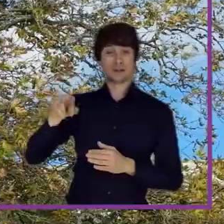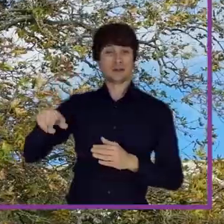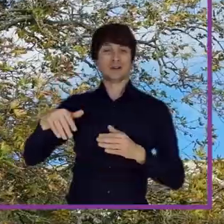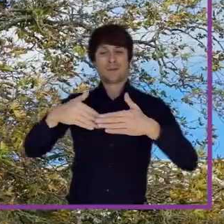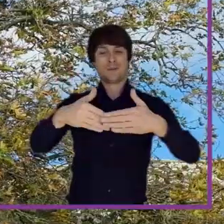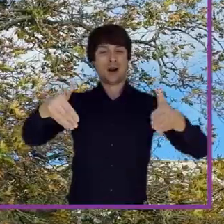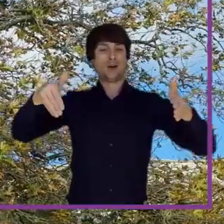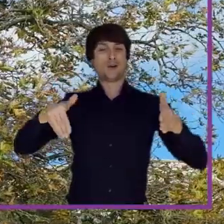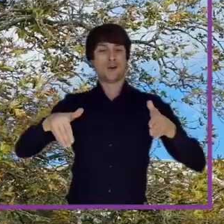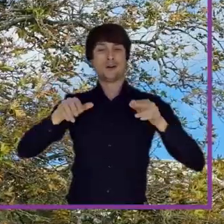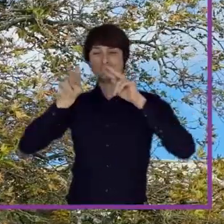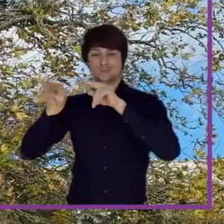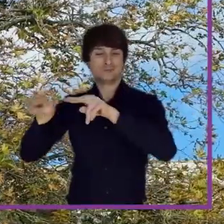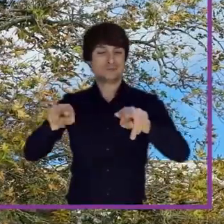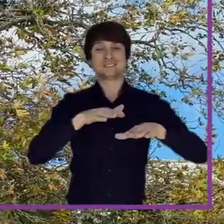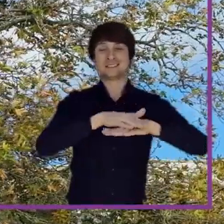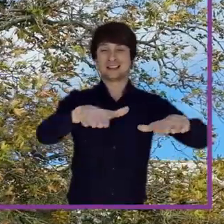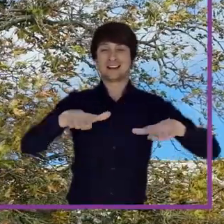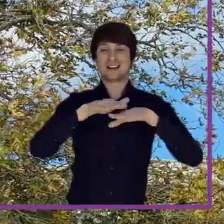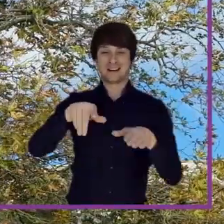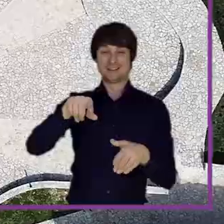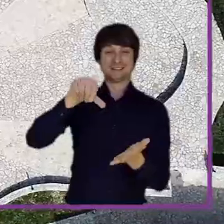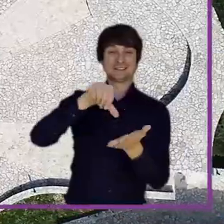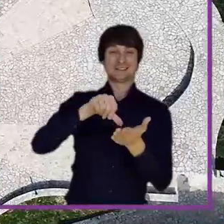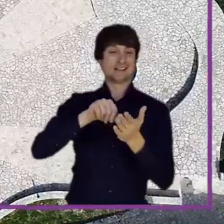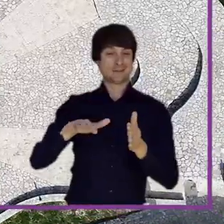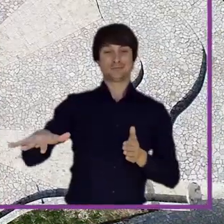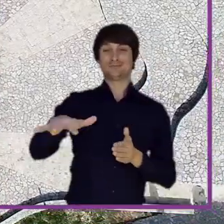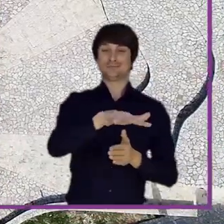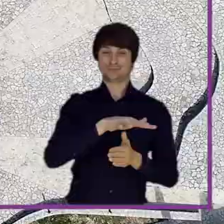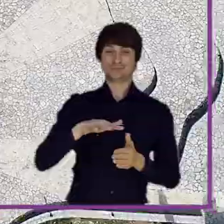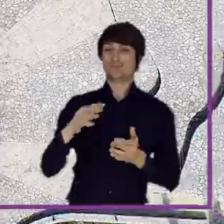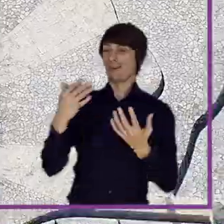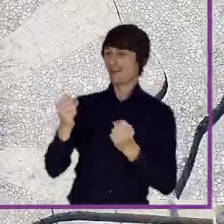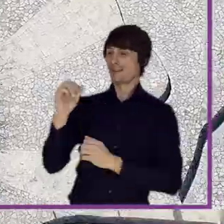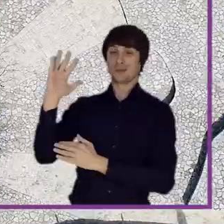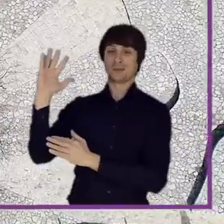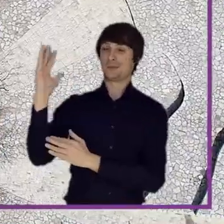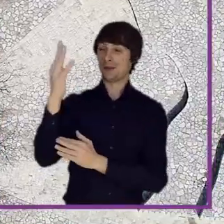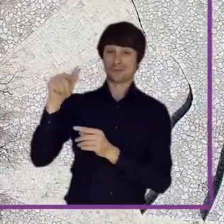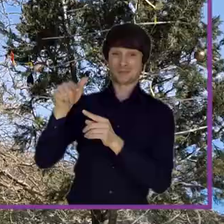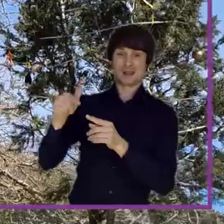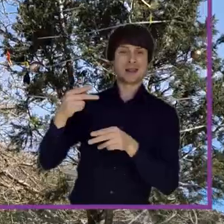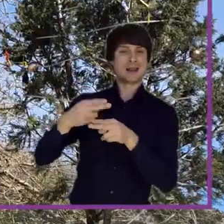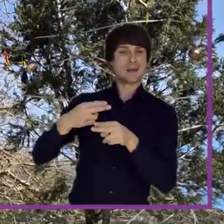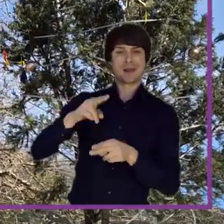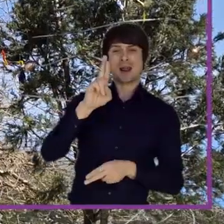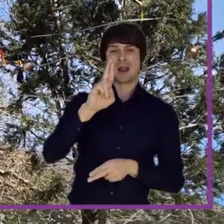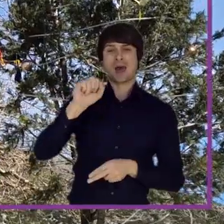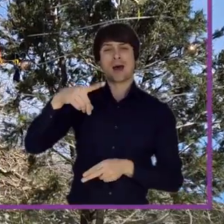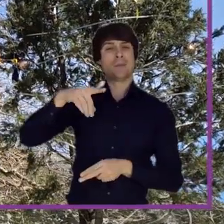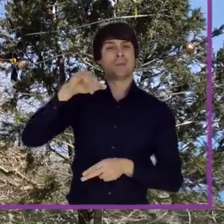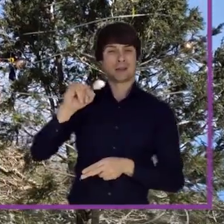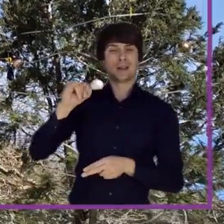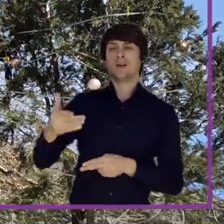shade of which the women and men of the village sat down and sang traditional labe songs of chaotic origin